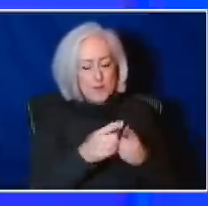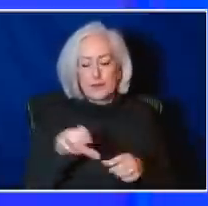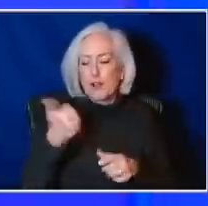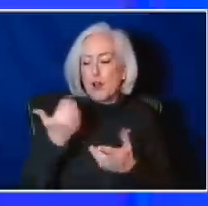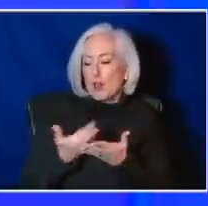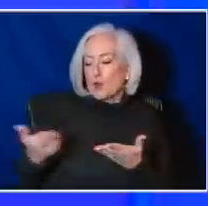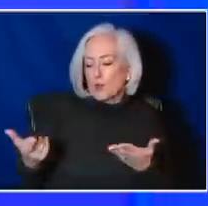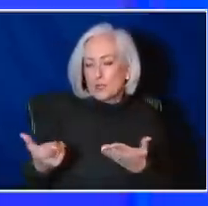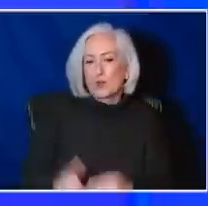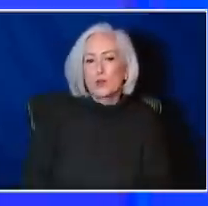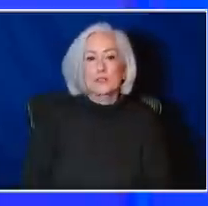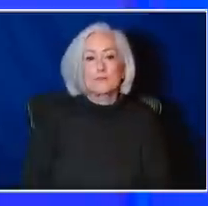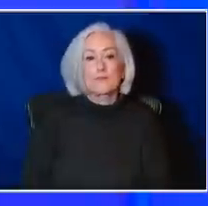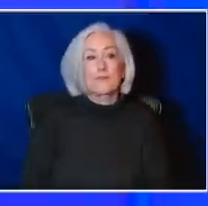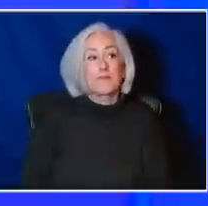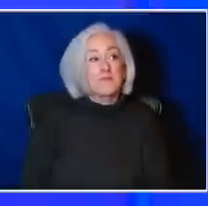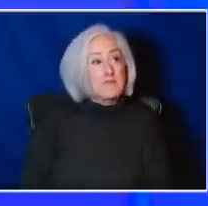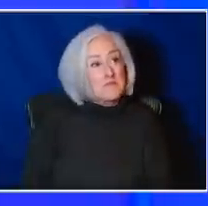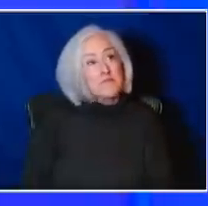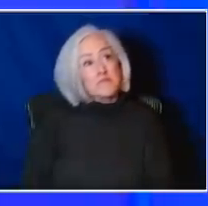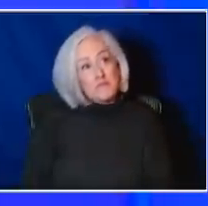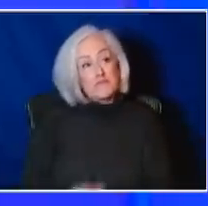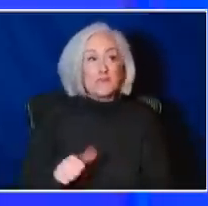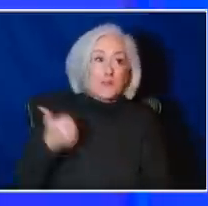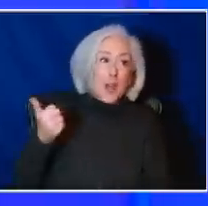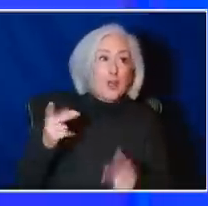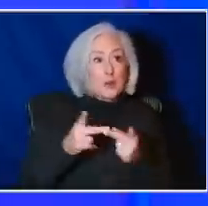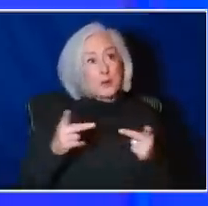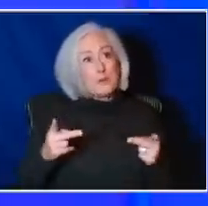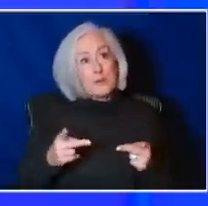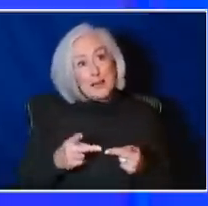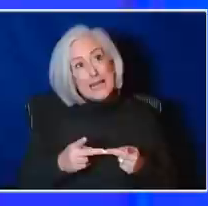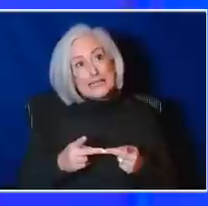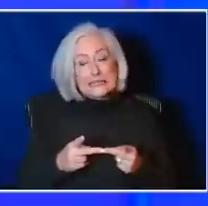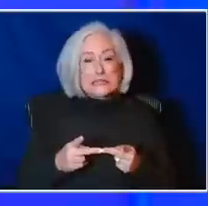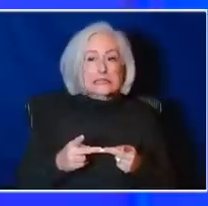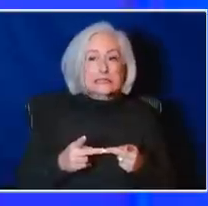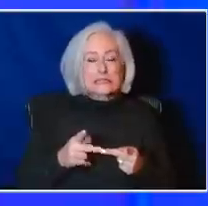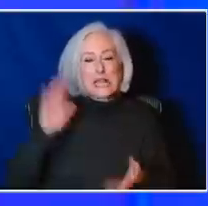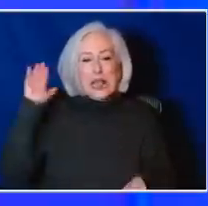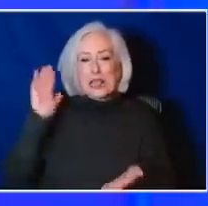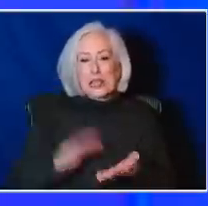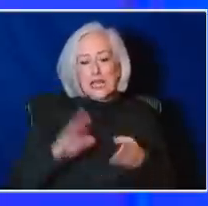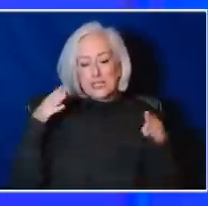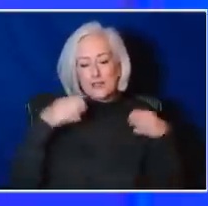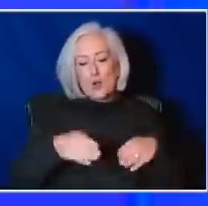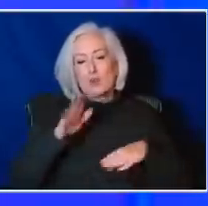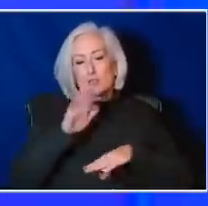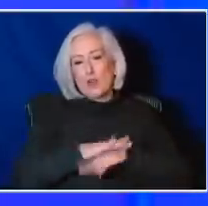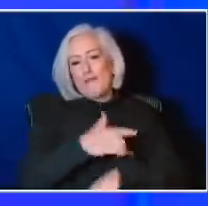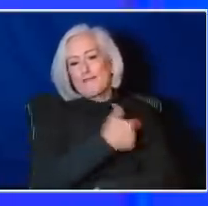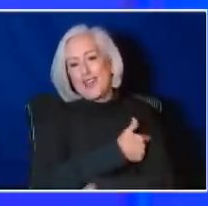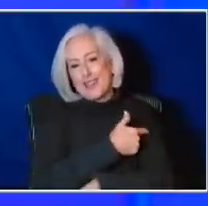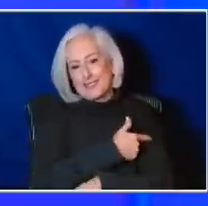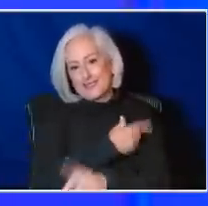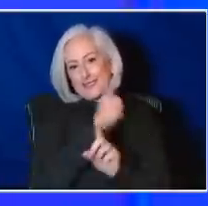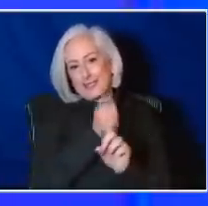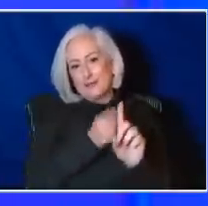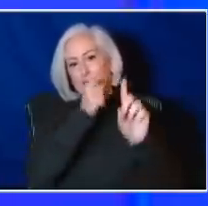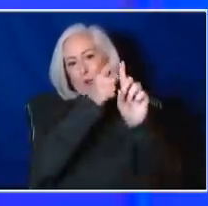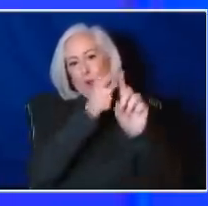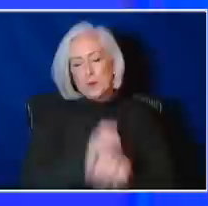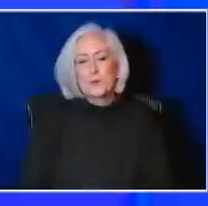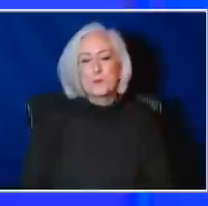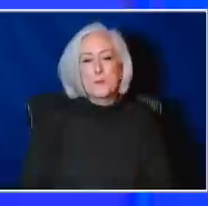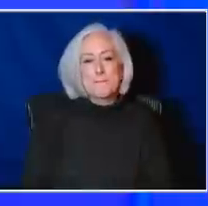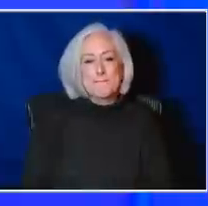Other places have been less focused in on the vaccination programs. And so, you know, I would say that if somebody out there